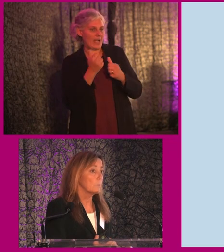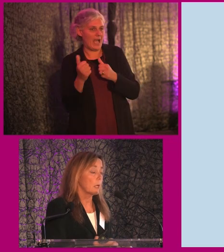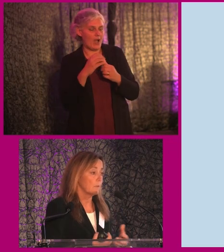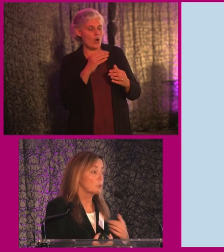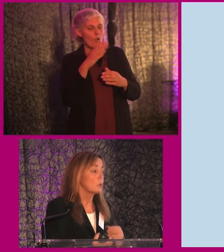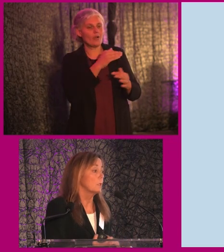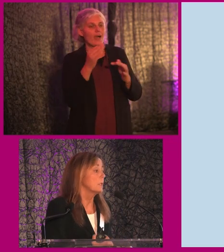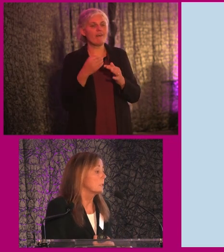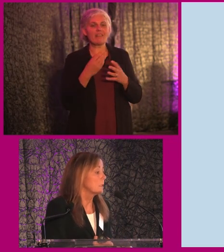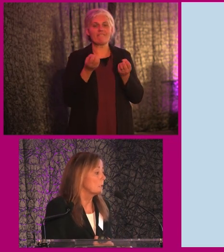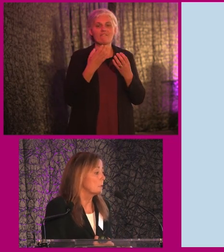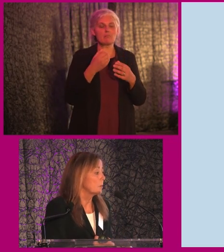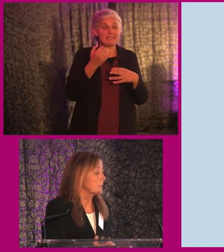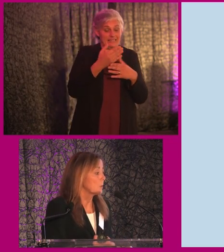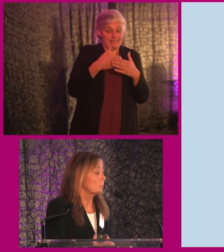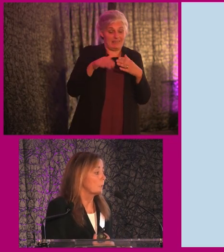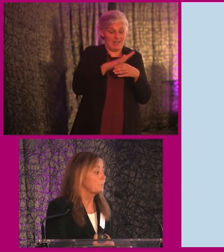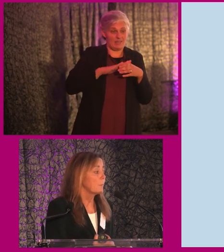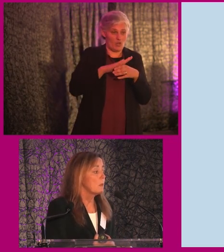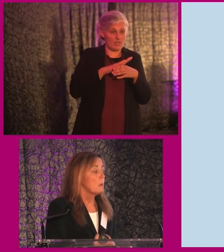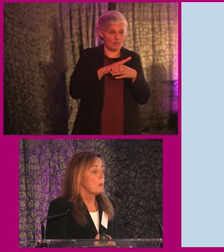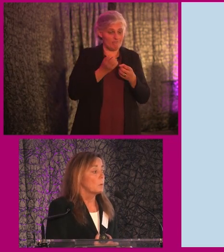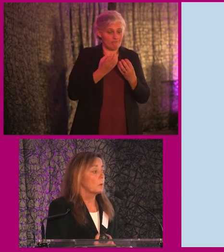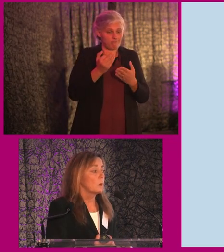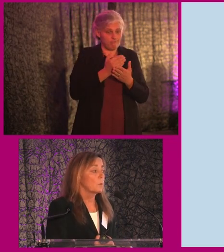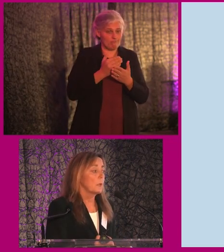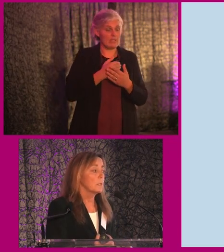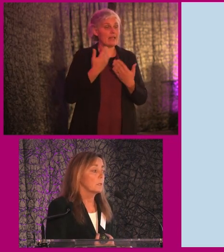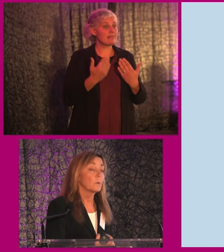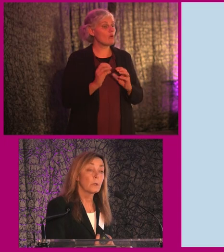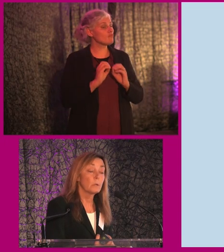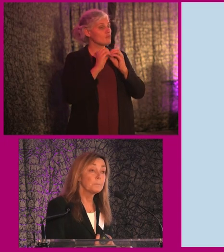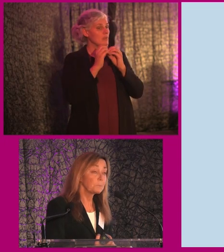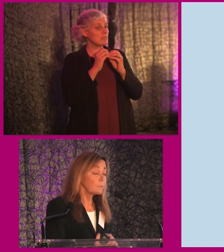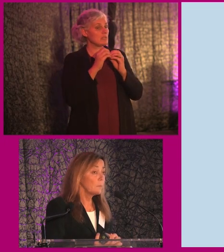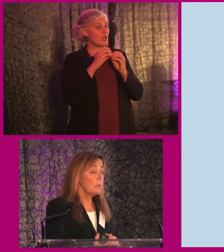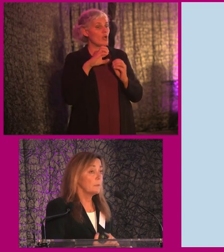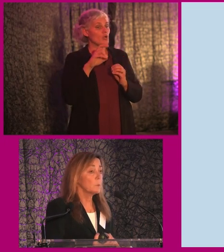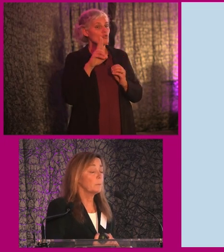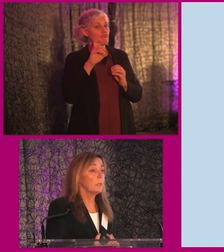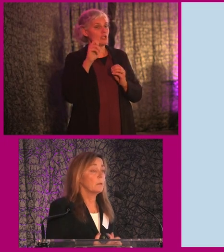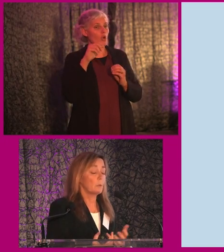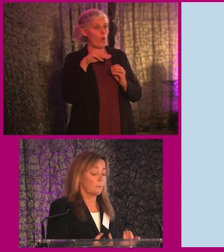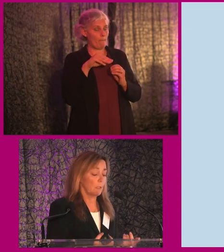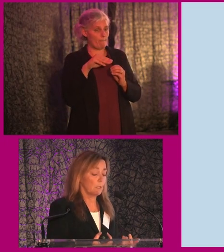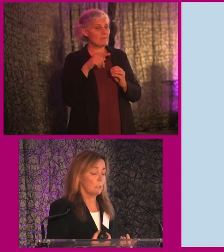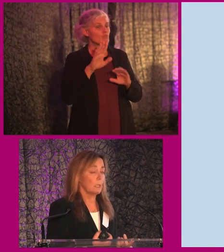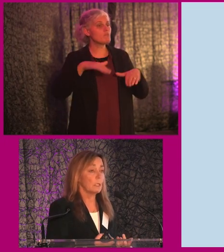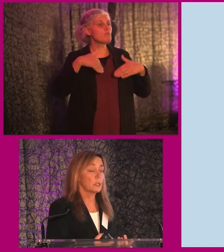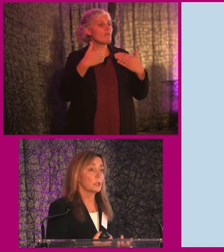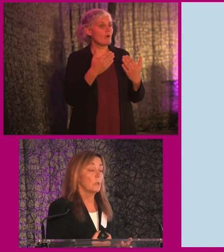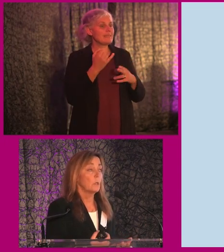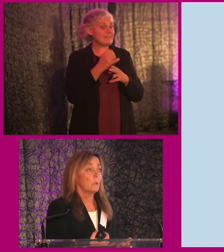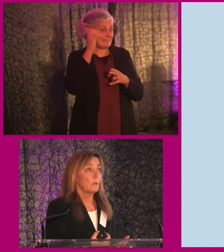kind of internally in the public sector body. And we are now creating the curriculum. And this will be provided in